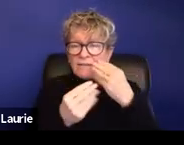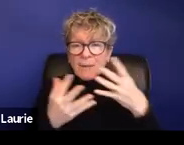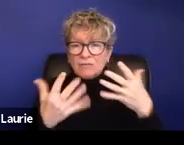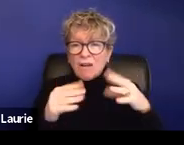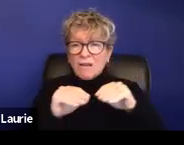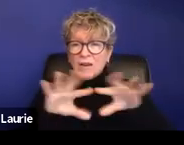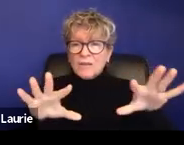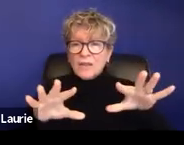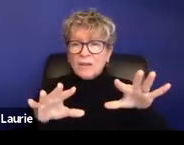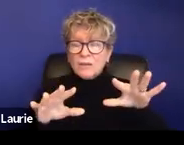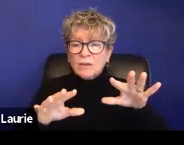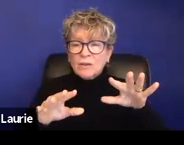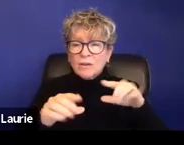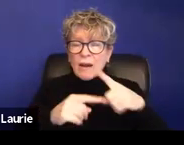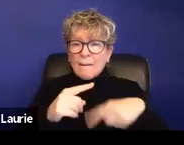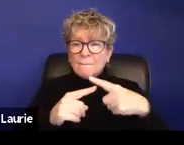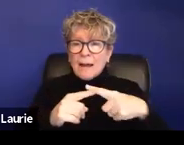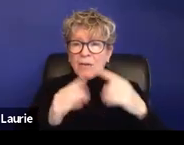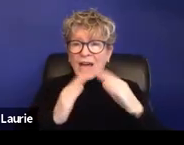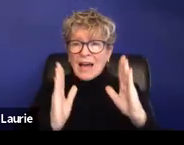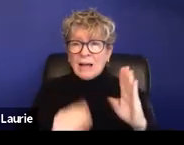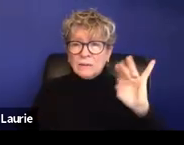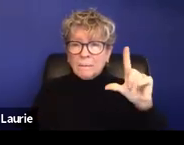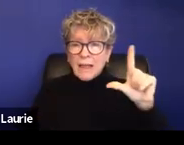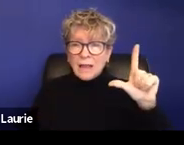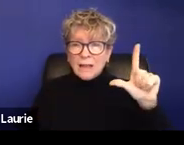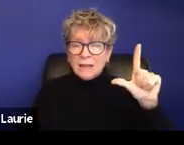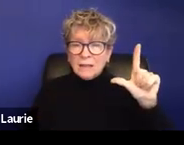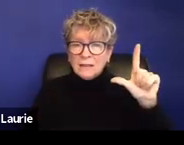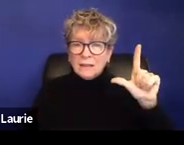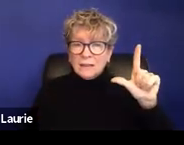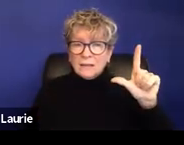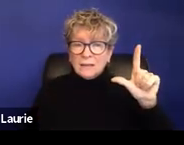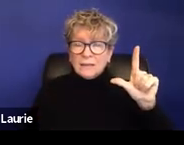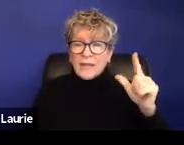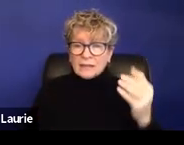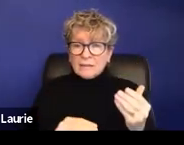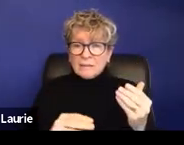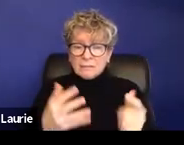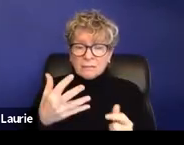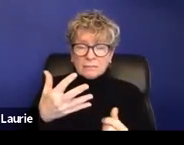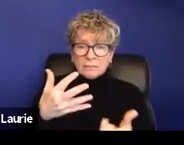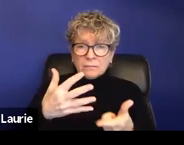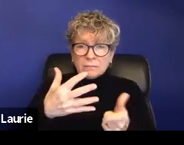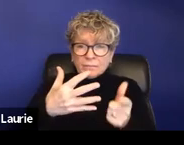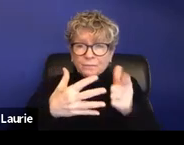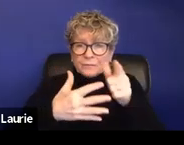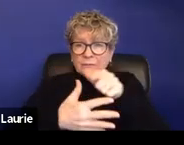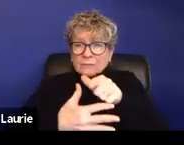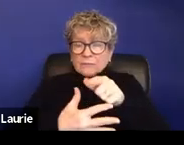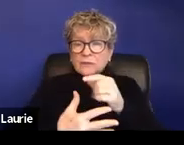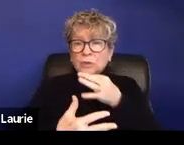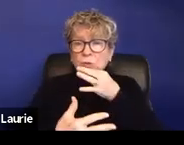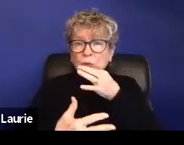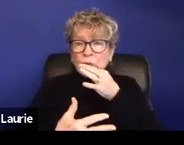through the membership around the house bill, that's going to be up, um, soon, but there are attempts